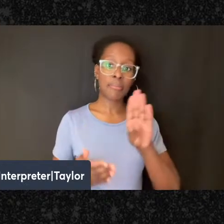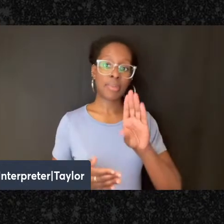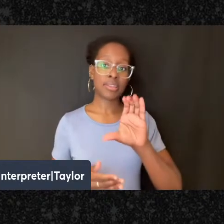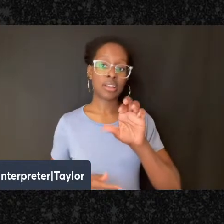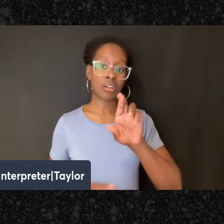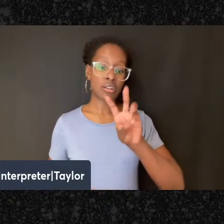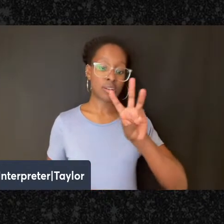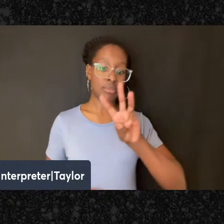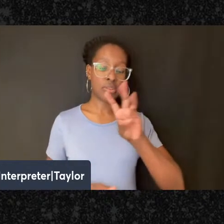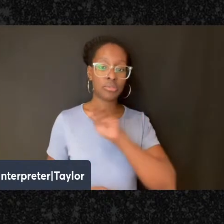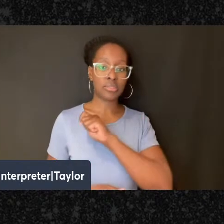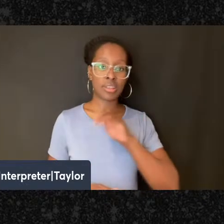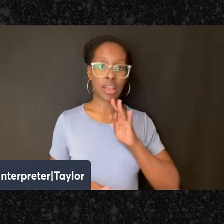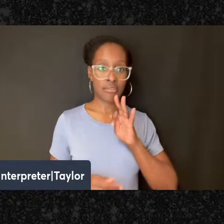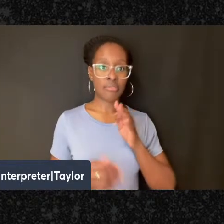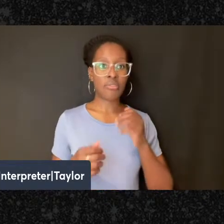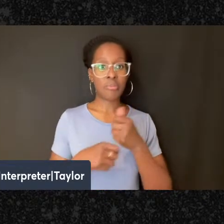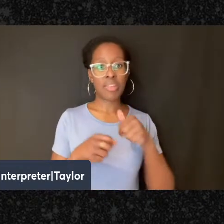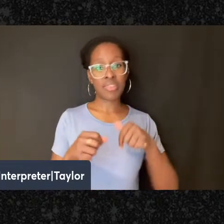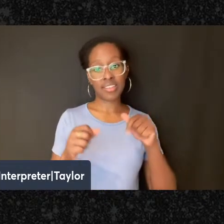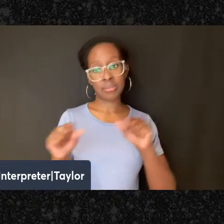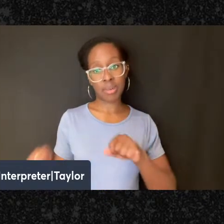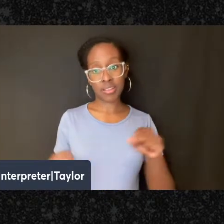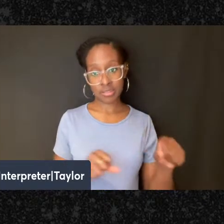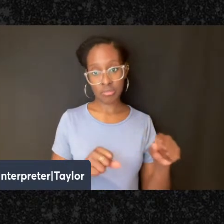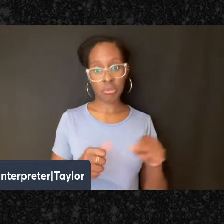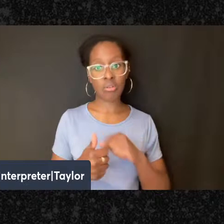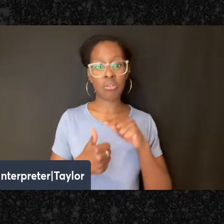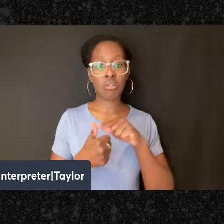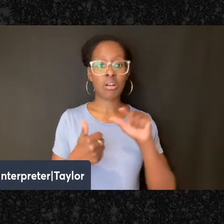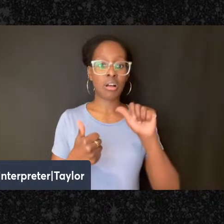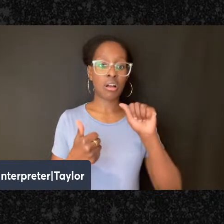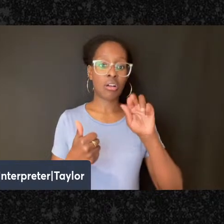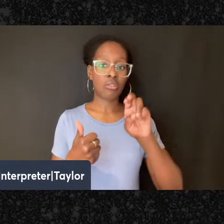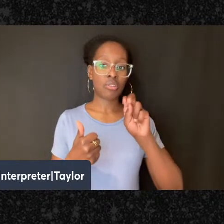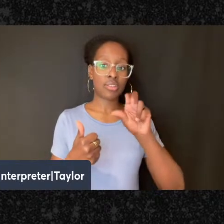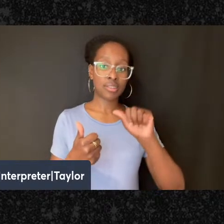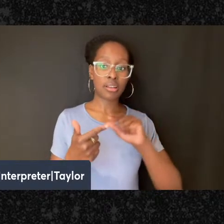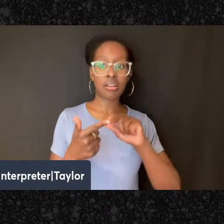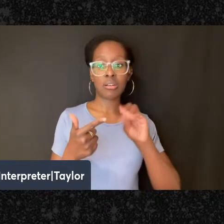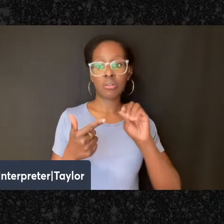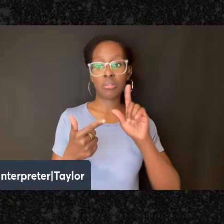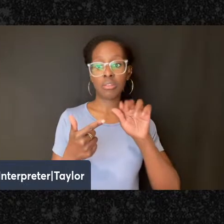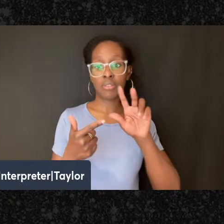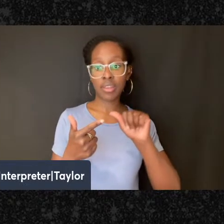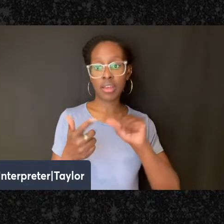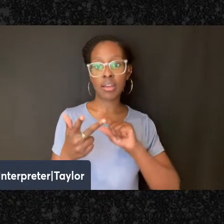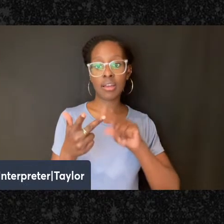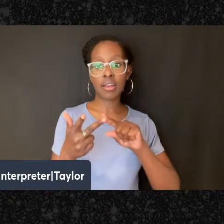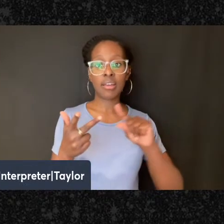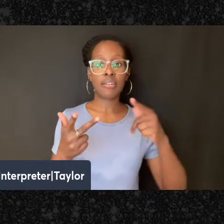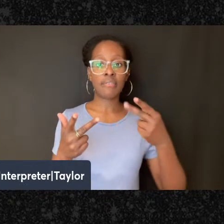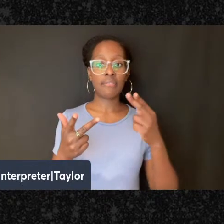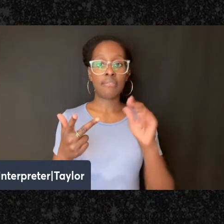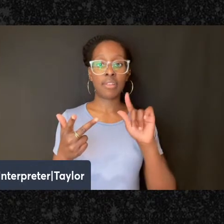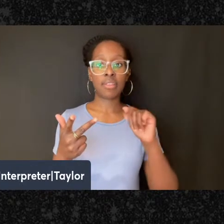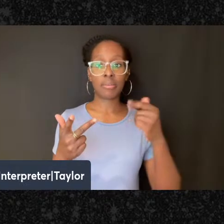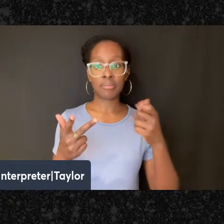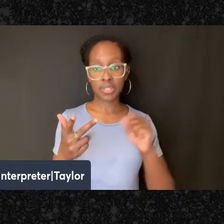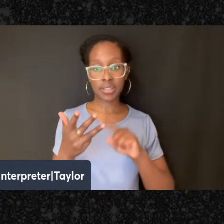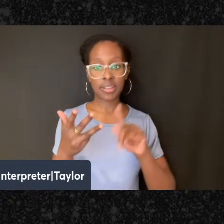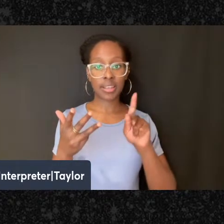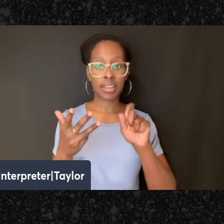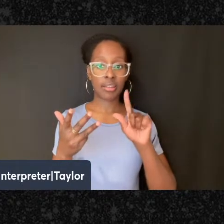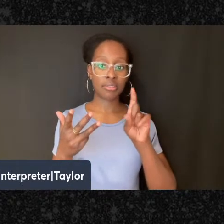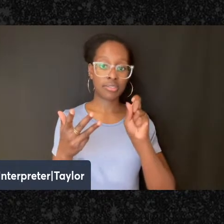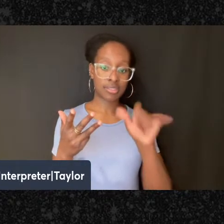this possible, including Hope Dechter, Sandra Mojana, Arisa, Olivia Cummings, Pamela Phillips, Sophie Kreitzberg, Kelsey